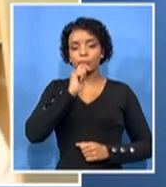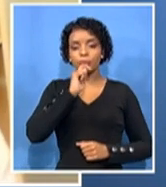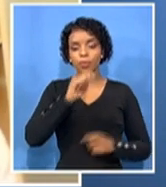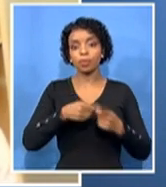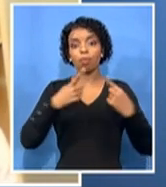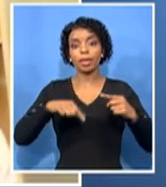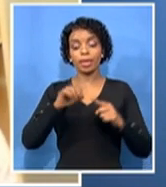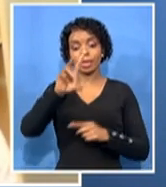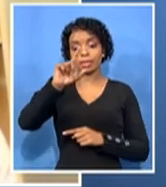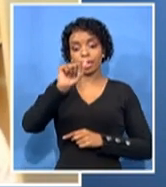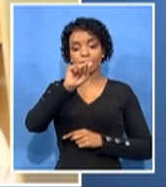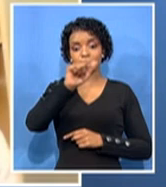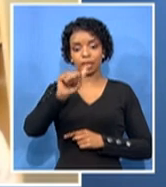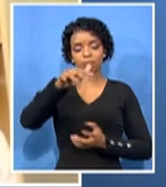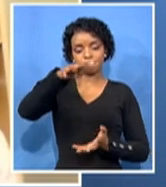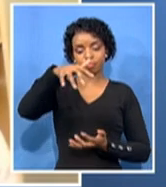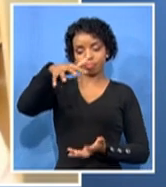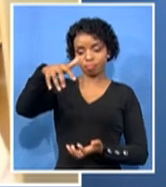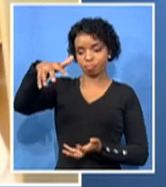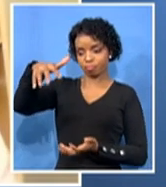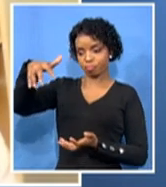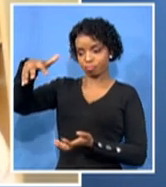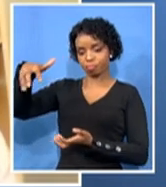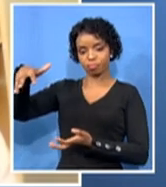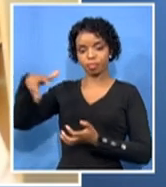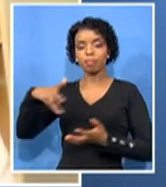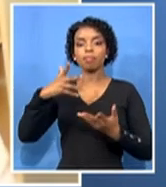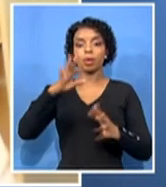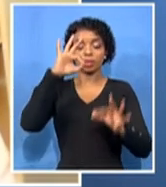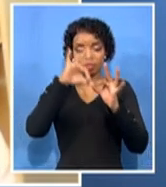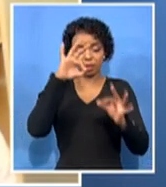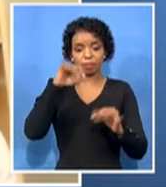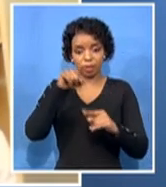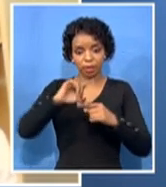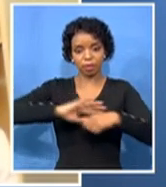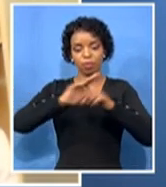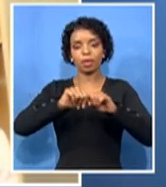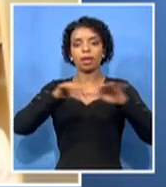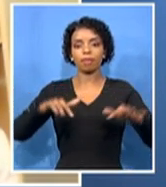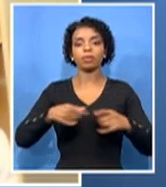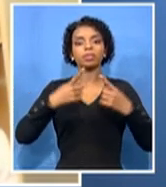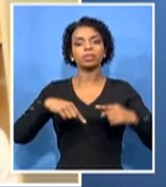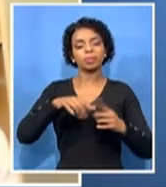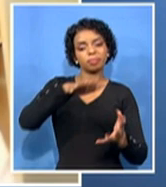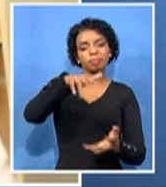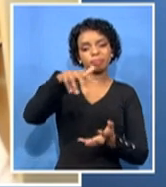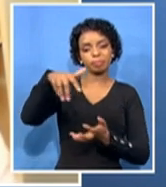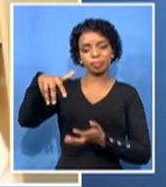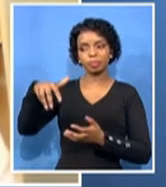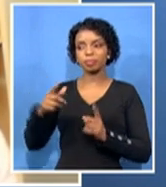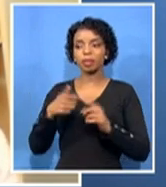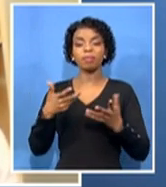coronavirus, we've been collecting data from the World Health Organization and we have been doing a few